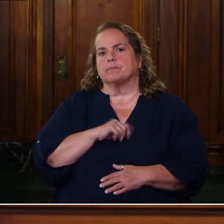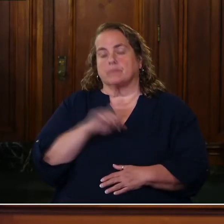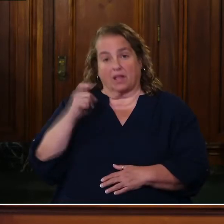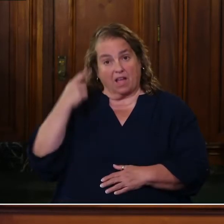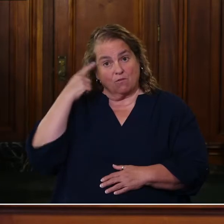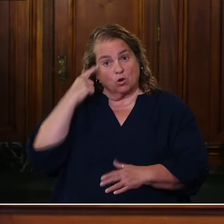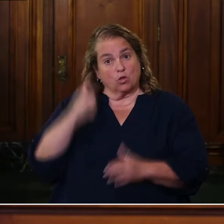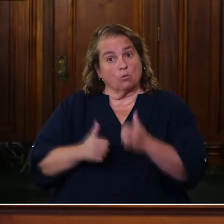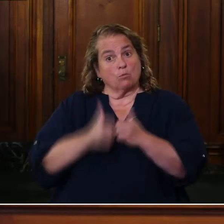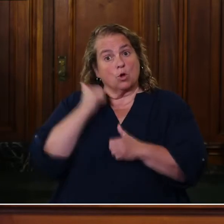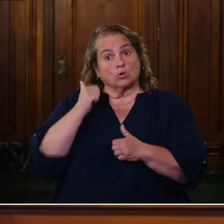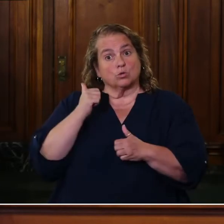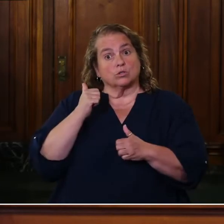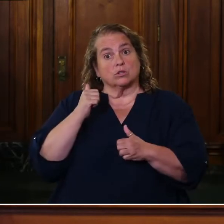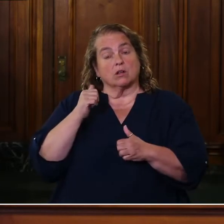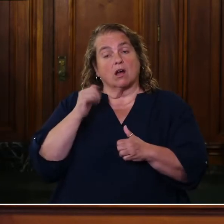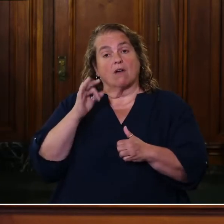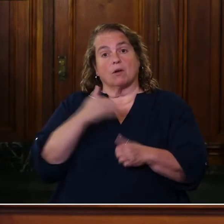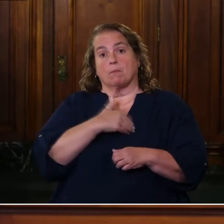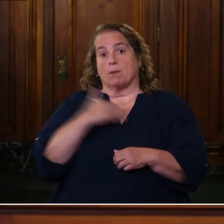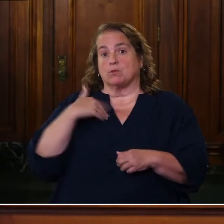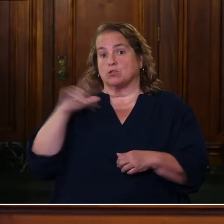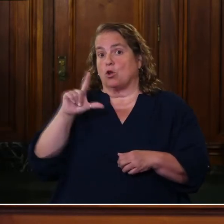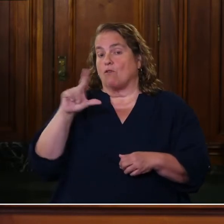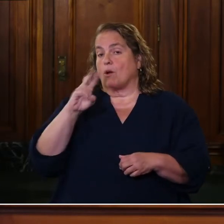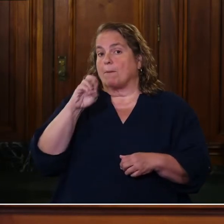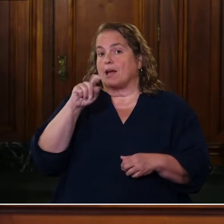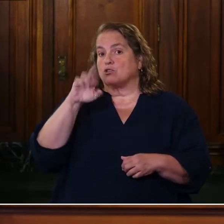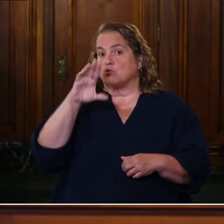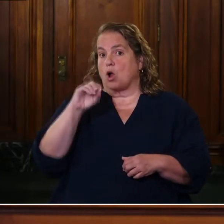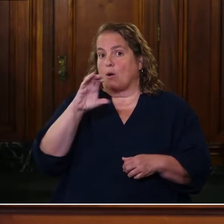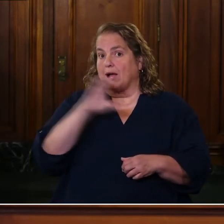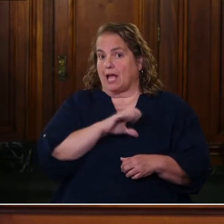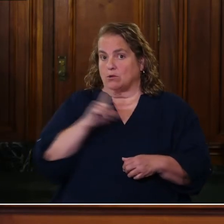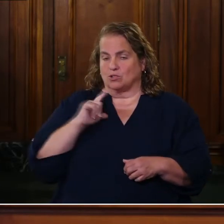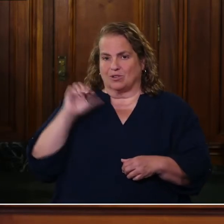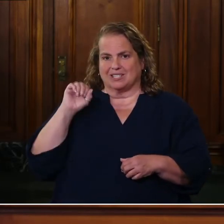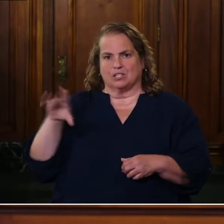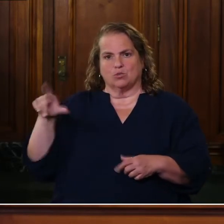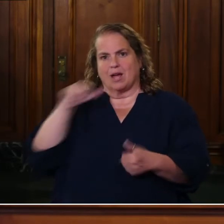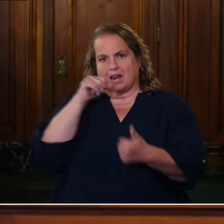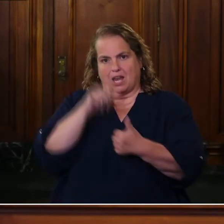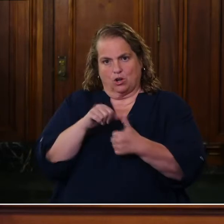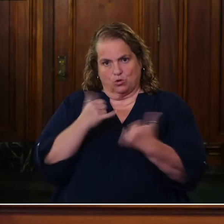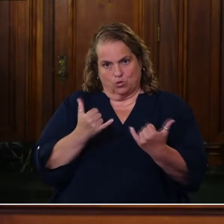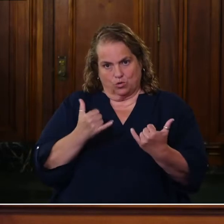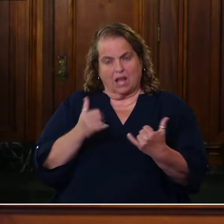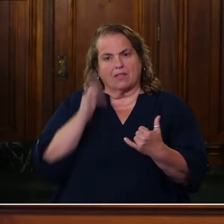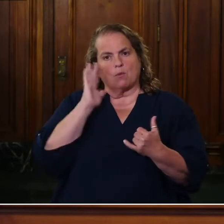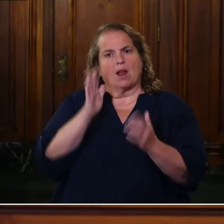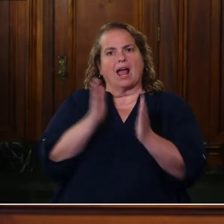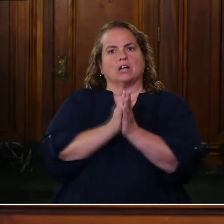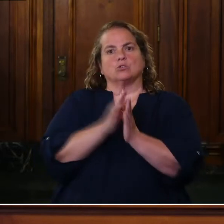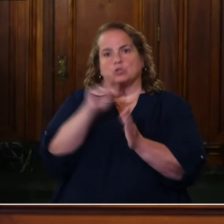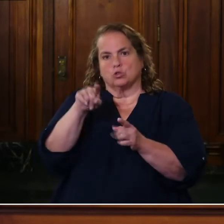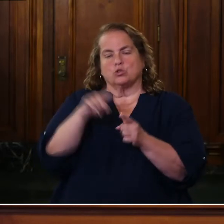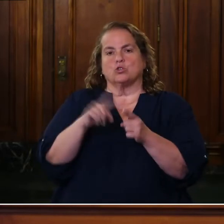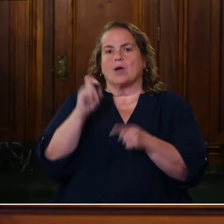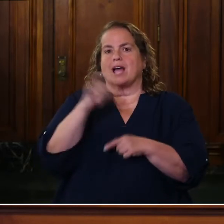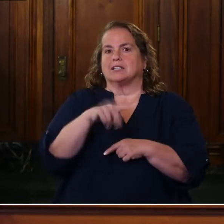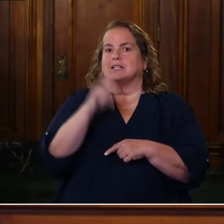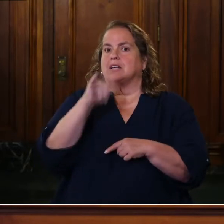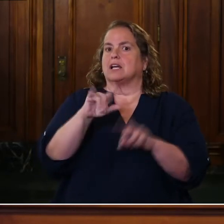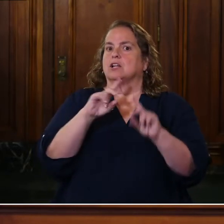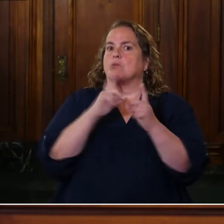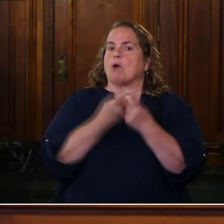The majority of members of Louisville Metro Council sent you a letter today, which they're going to ask you to ask the Department of